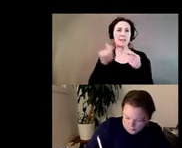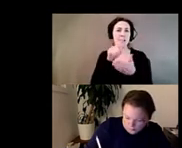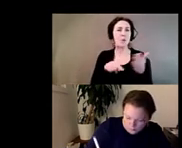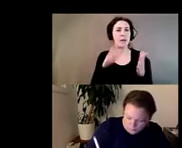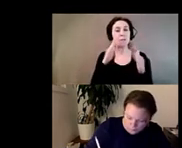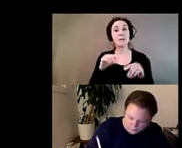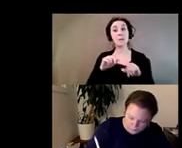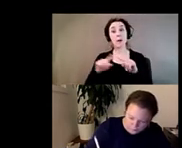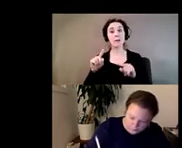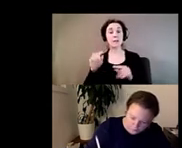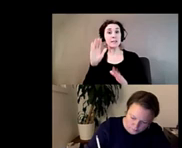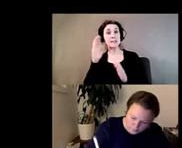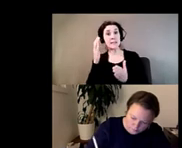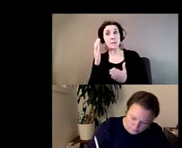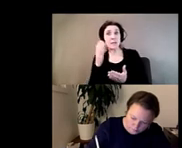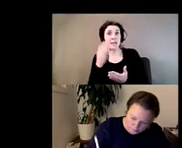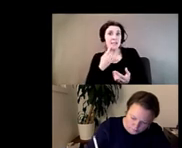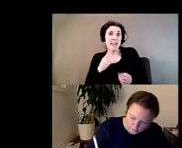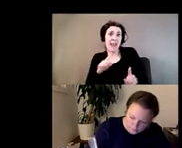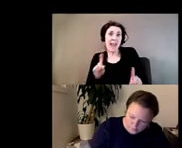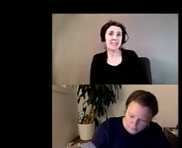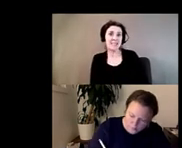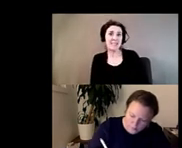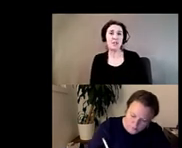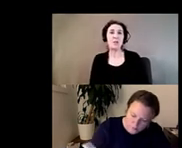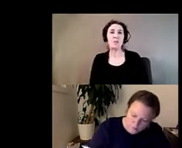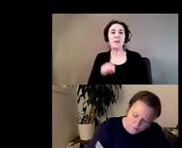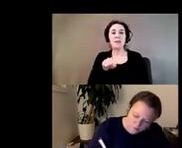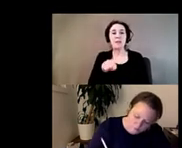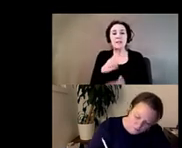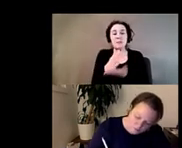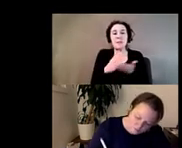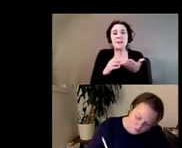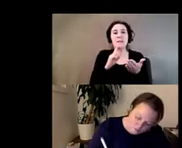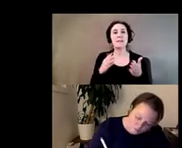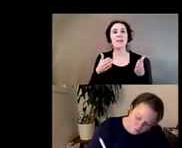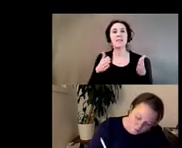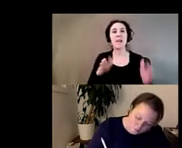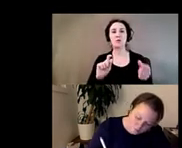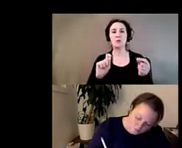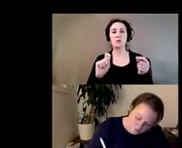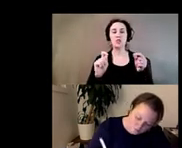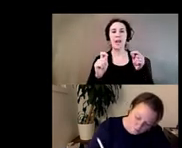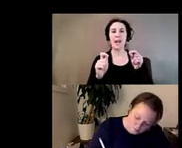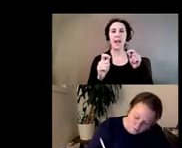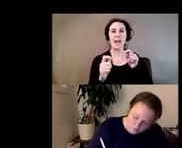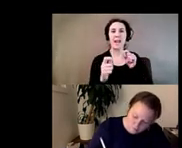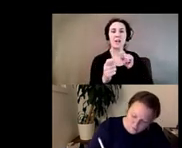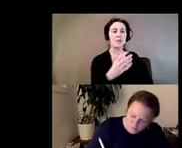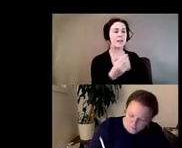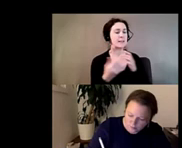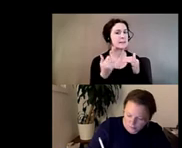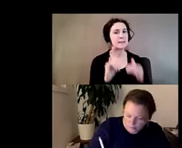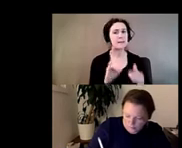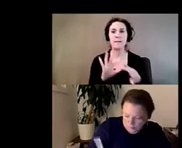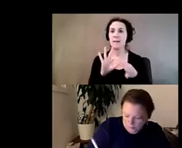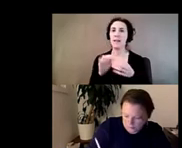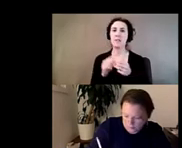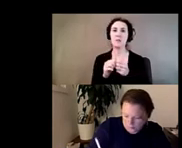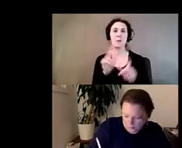allows the piece is allowed to change enough that it still connects with people on a very